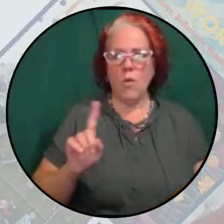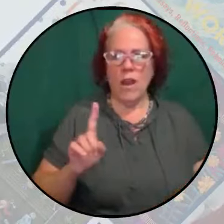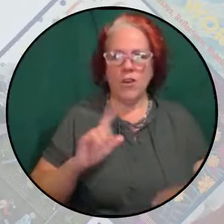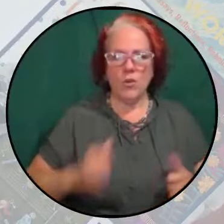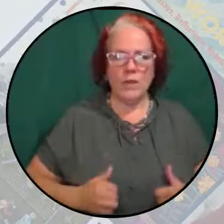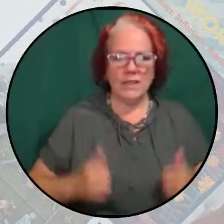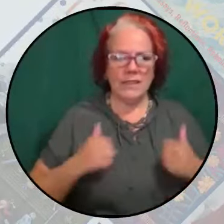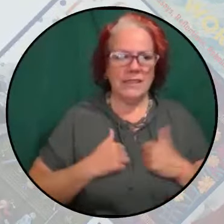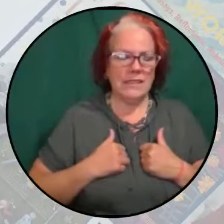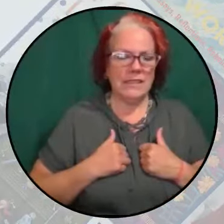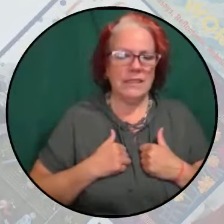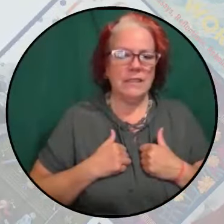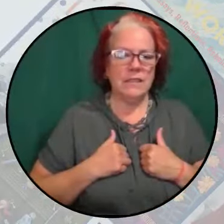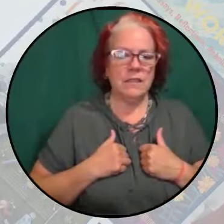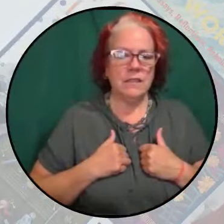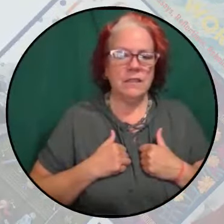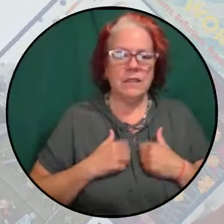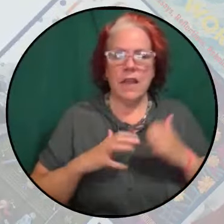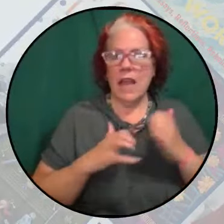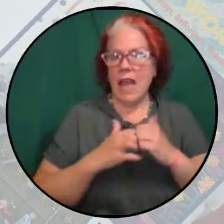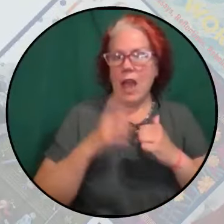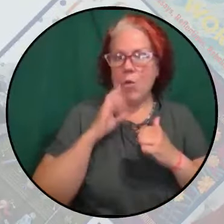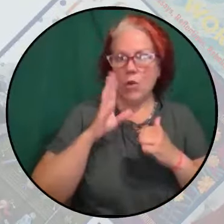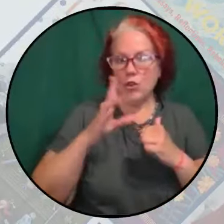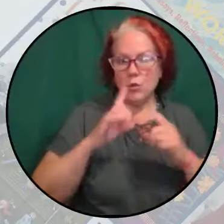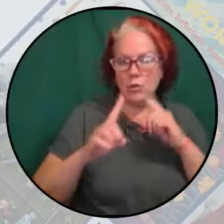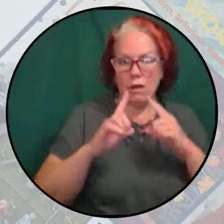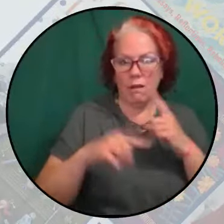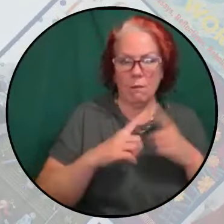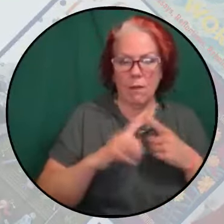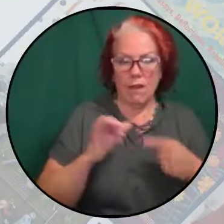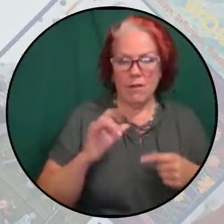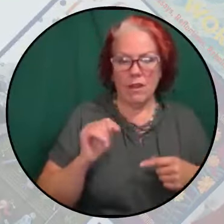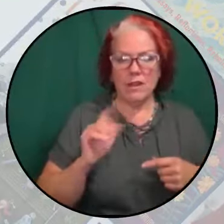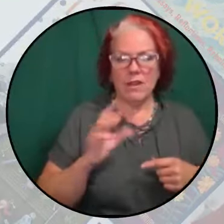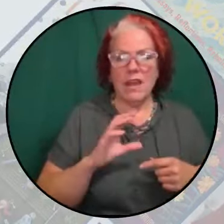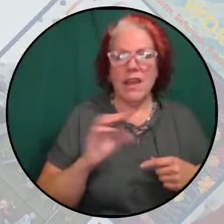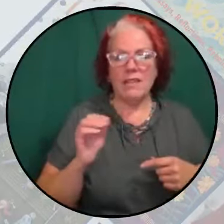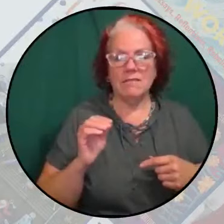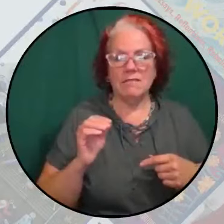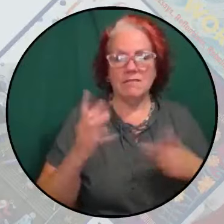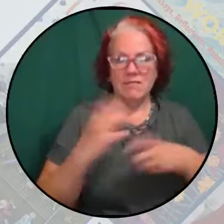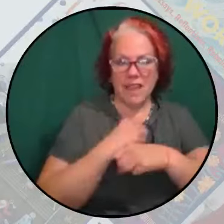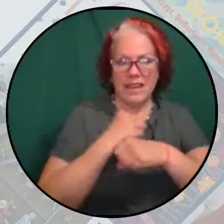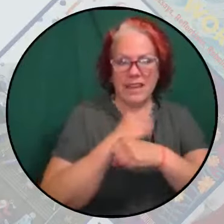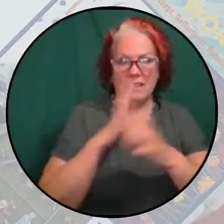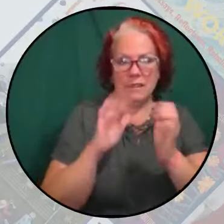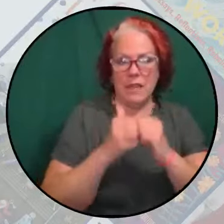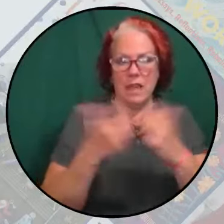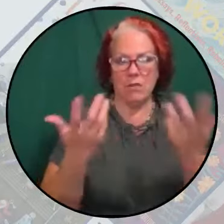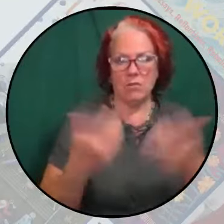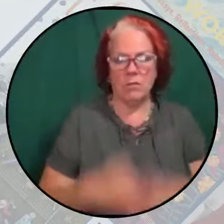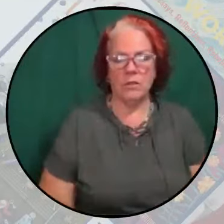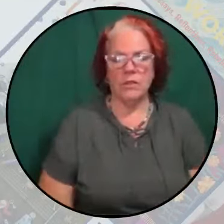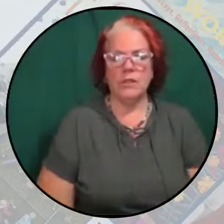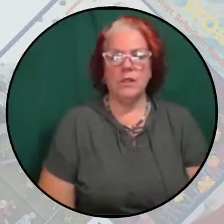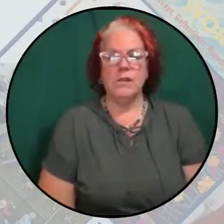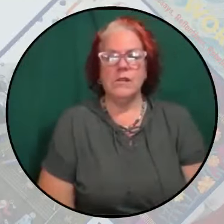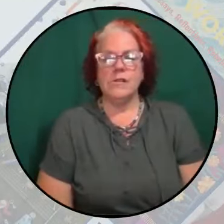exist. How are you going to be talking about it and fighting the fight?